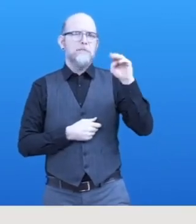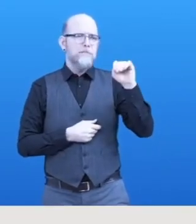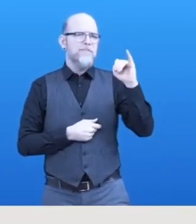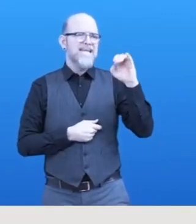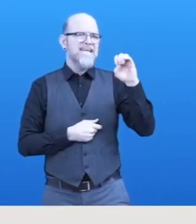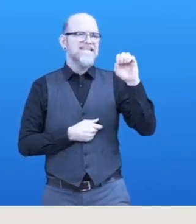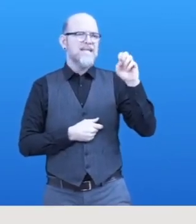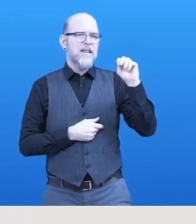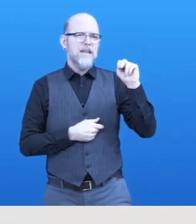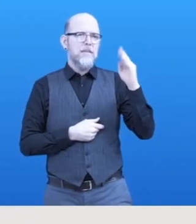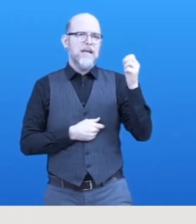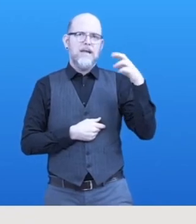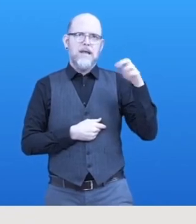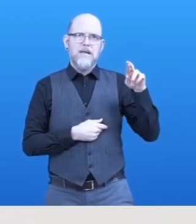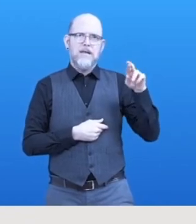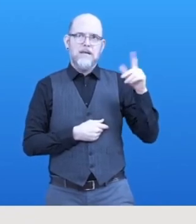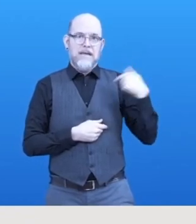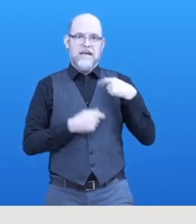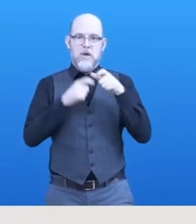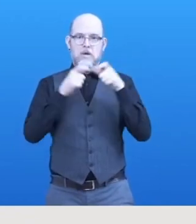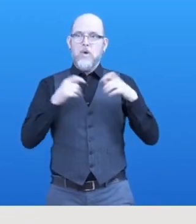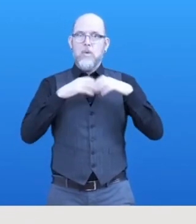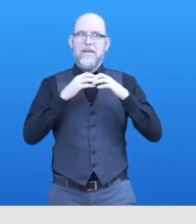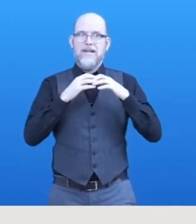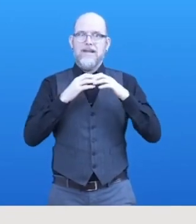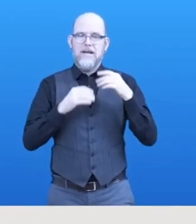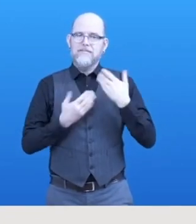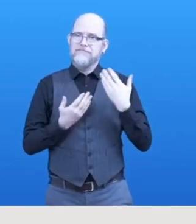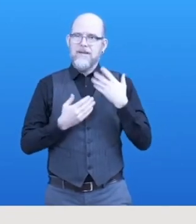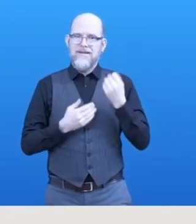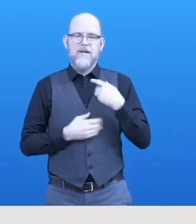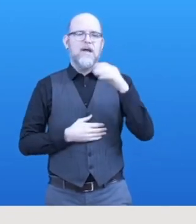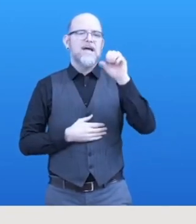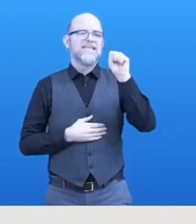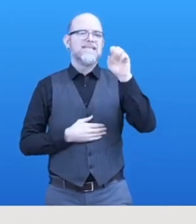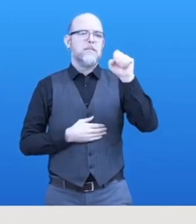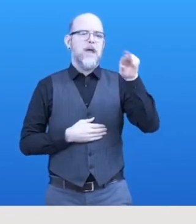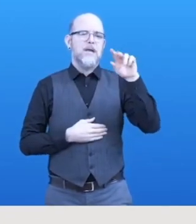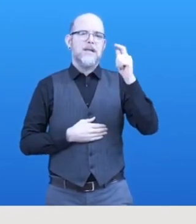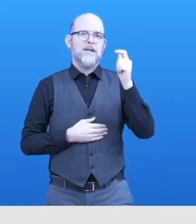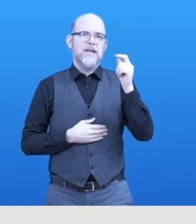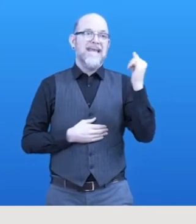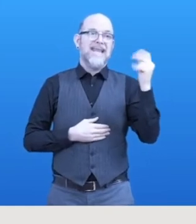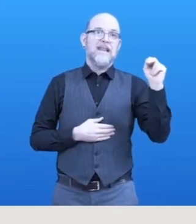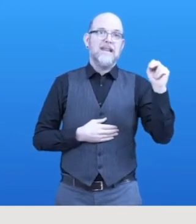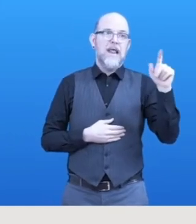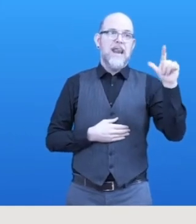I'm running the company Smart in Life and with Smart in Life we aim to improve the quality of life